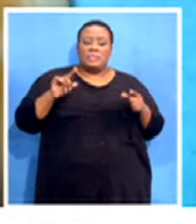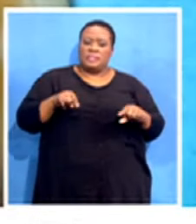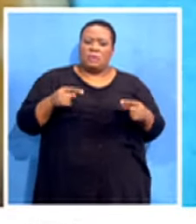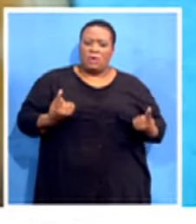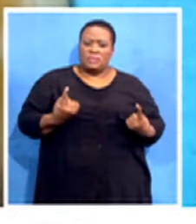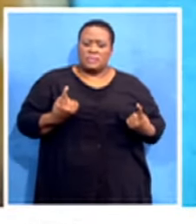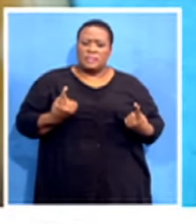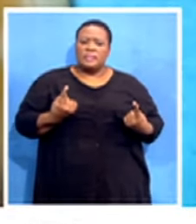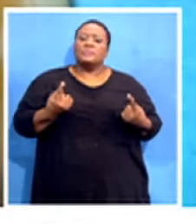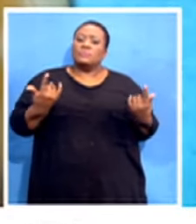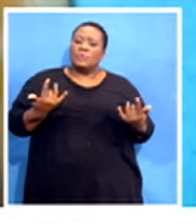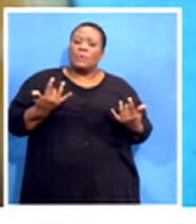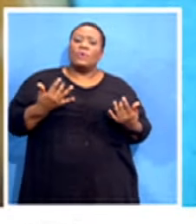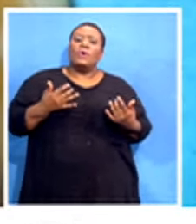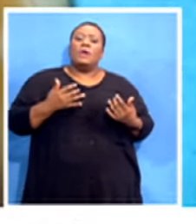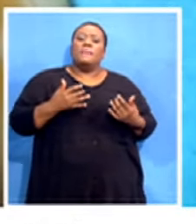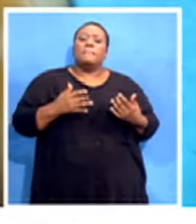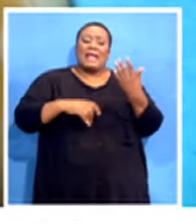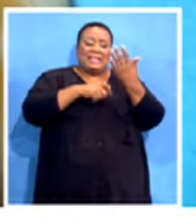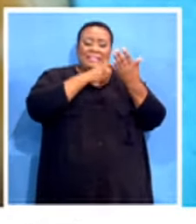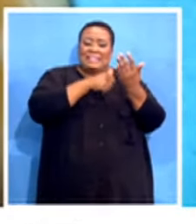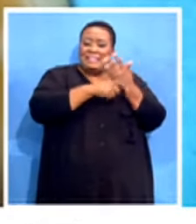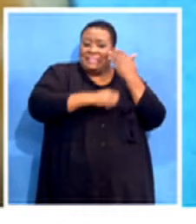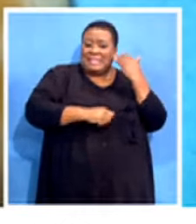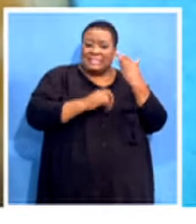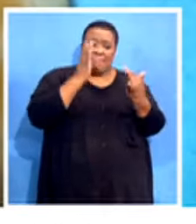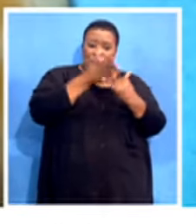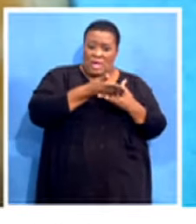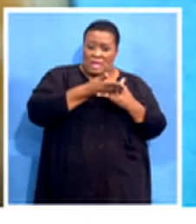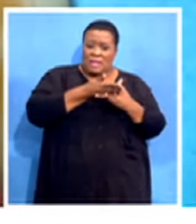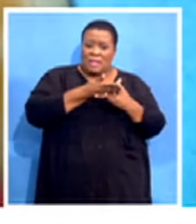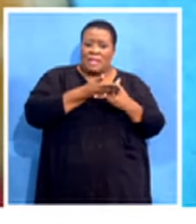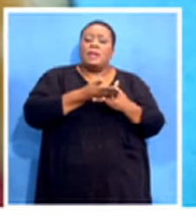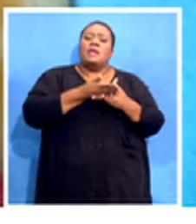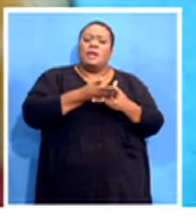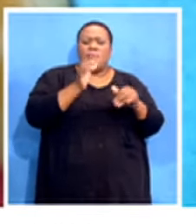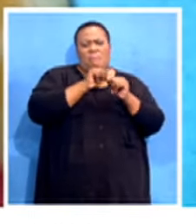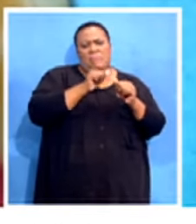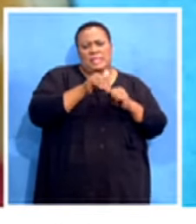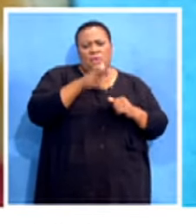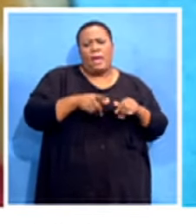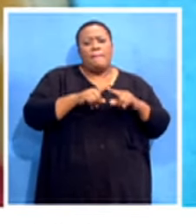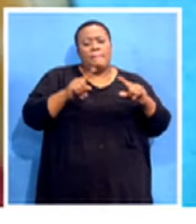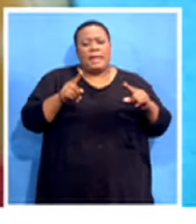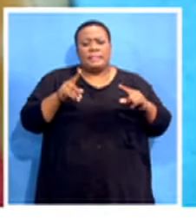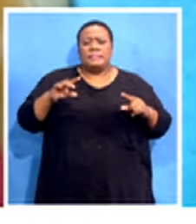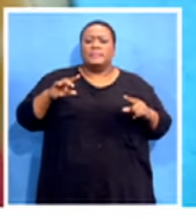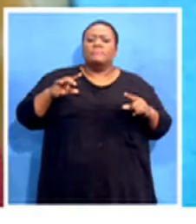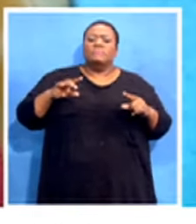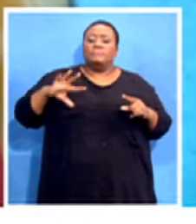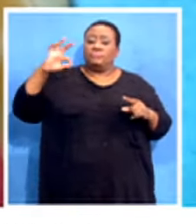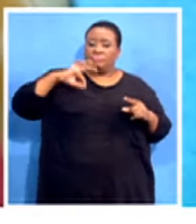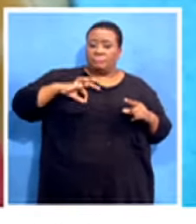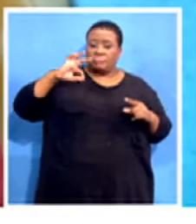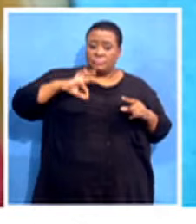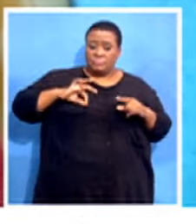take a break as simple as to give. But in terms of the wage increase, it's an agreement because if they don't honor that